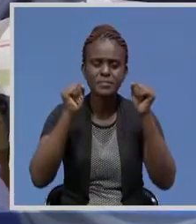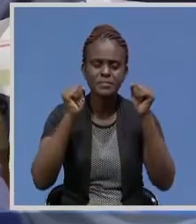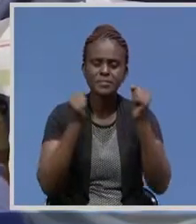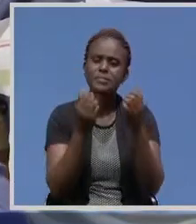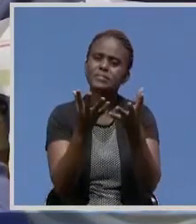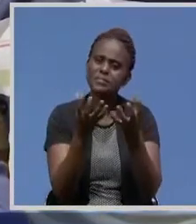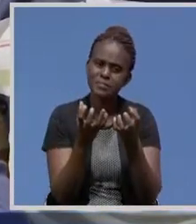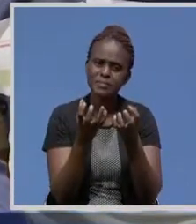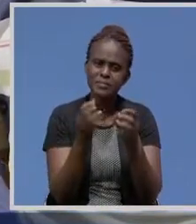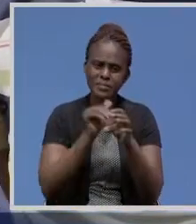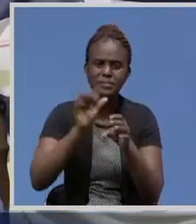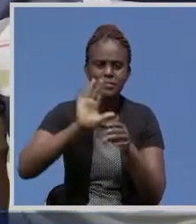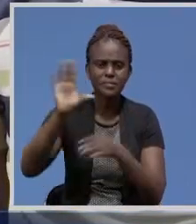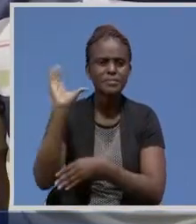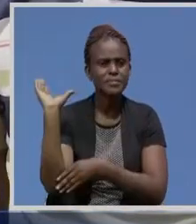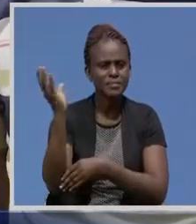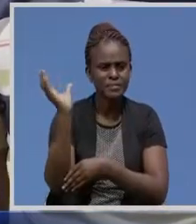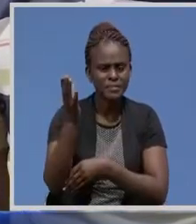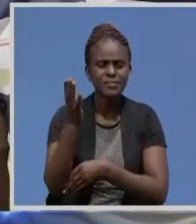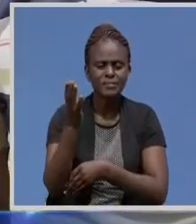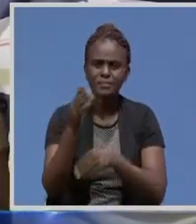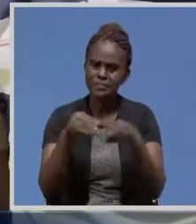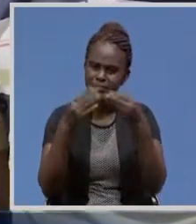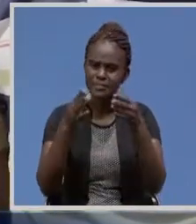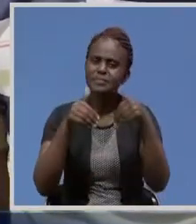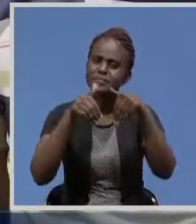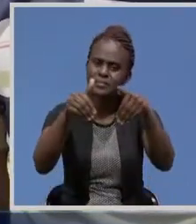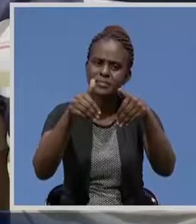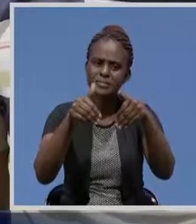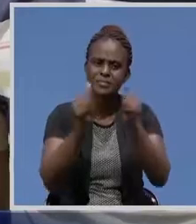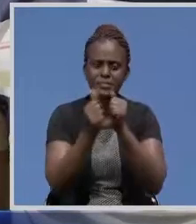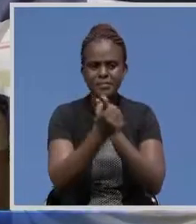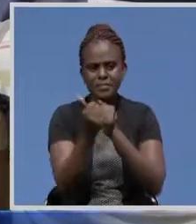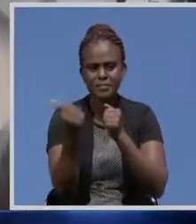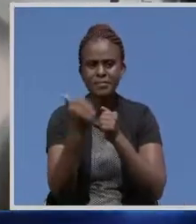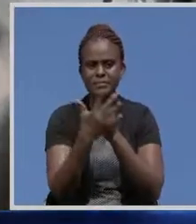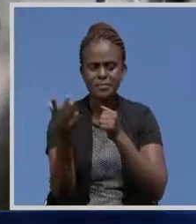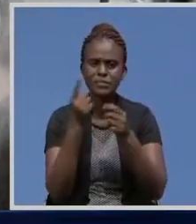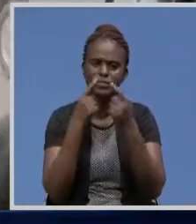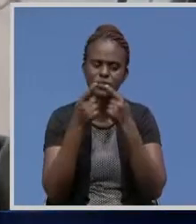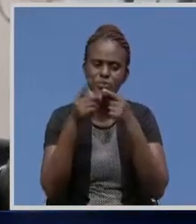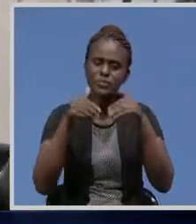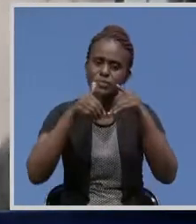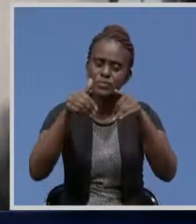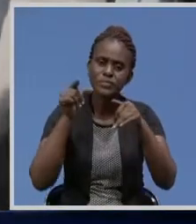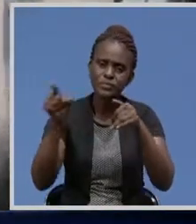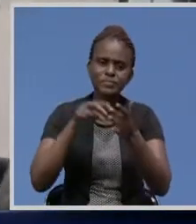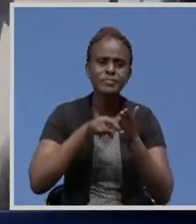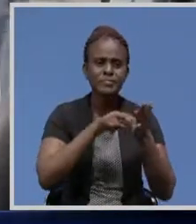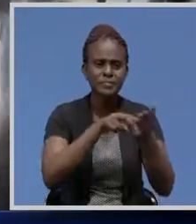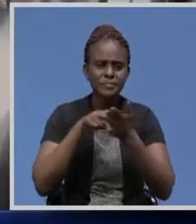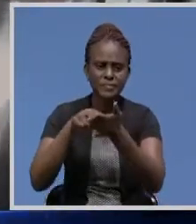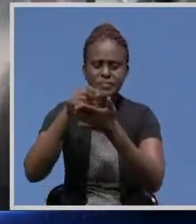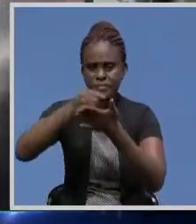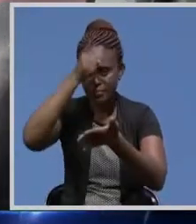In their speech, they requested that they be given a bus and many other things that he talked about. The bus will offer transport to the